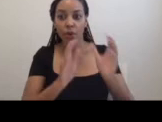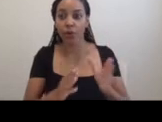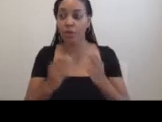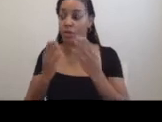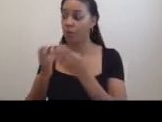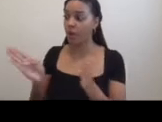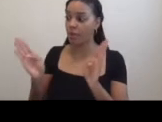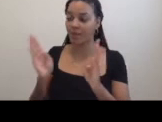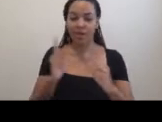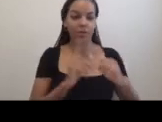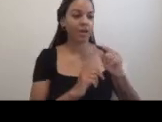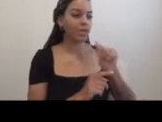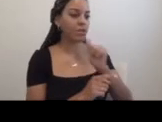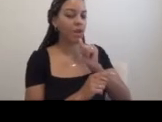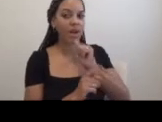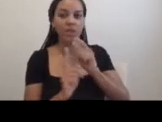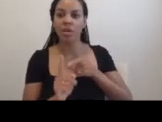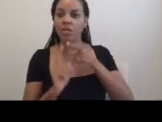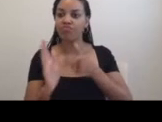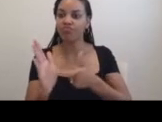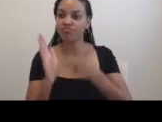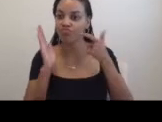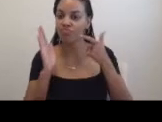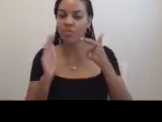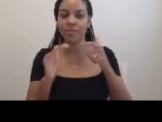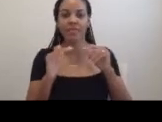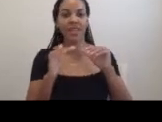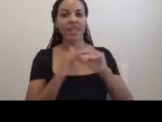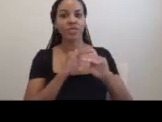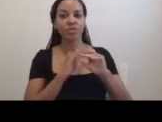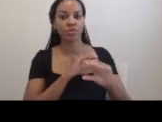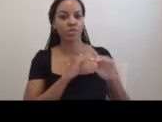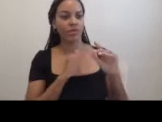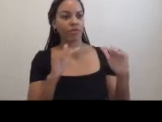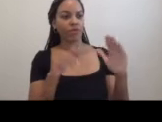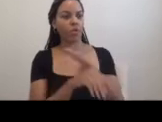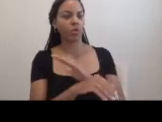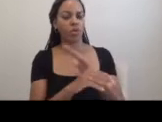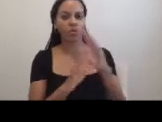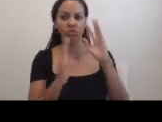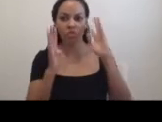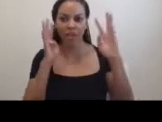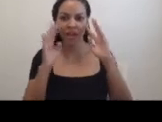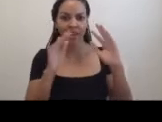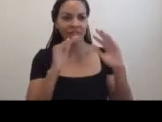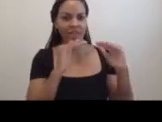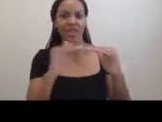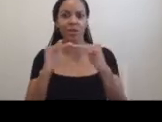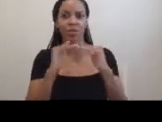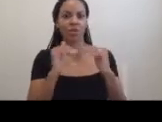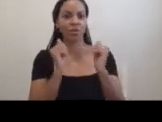to demand entry as full creating equals into Western culture.